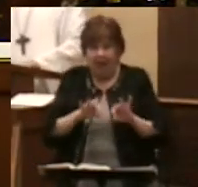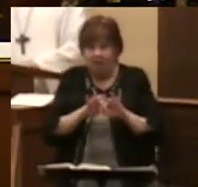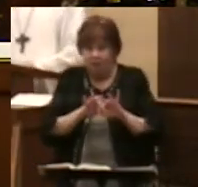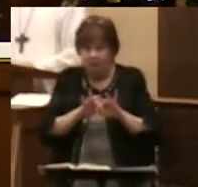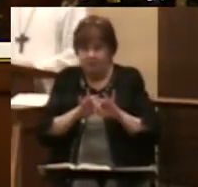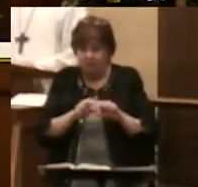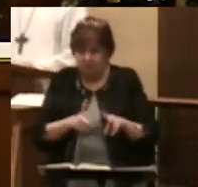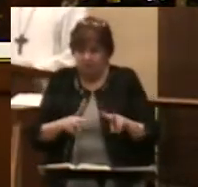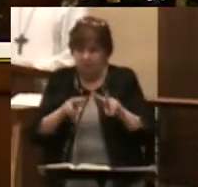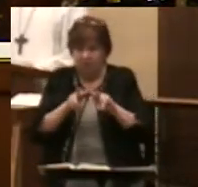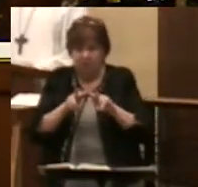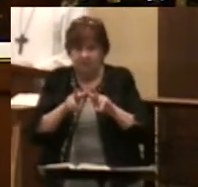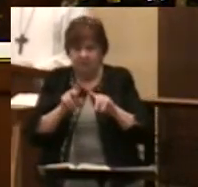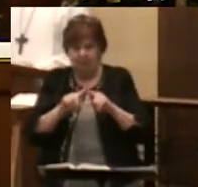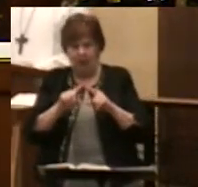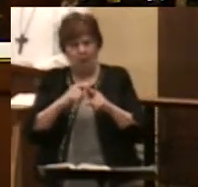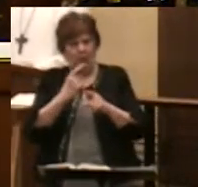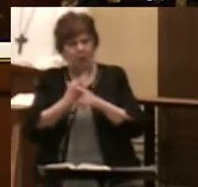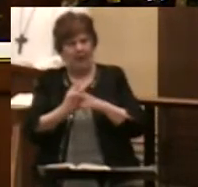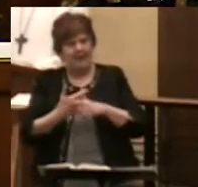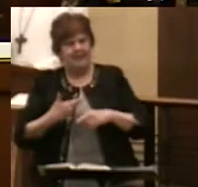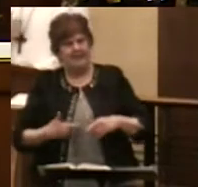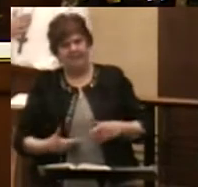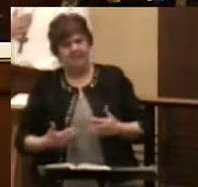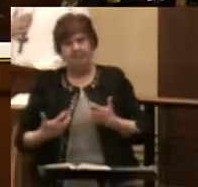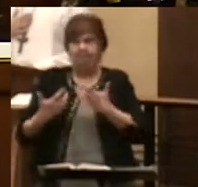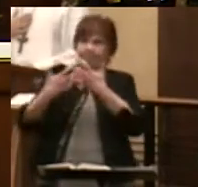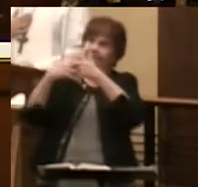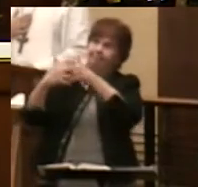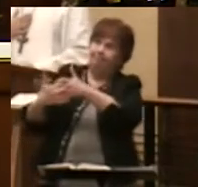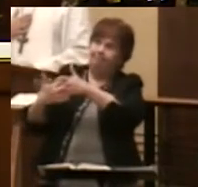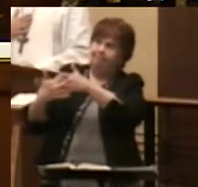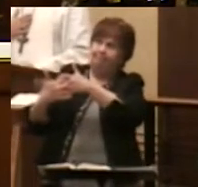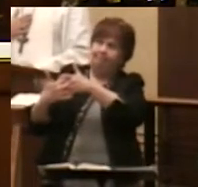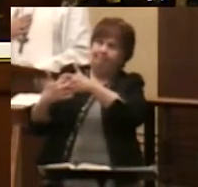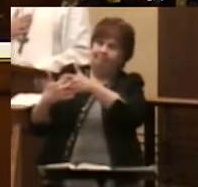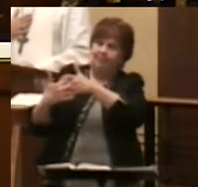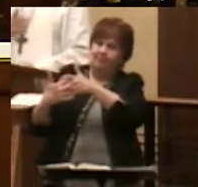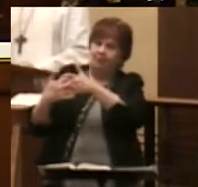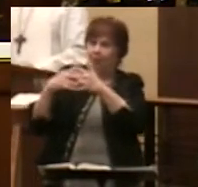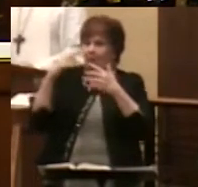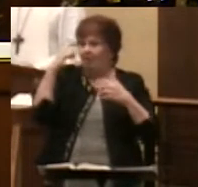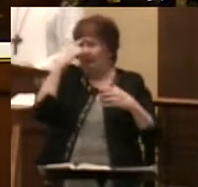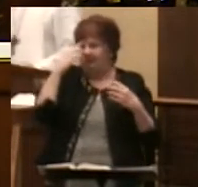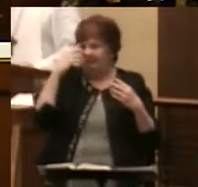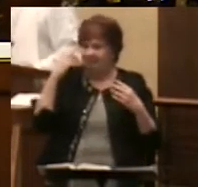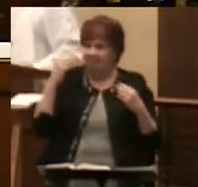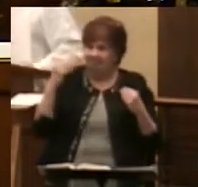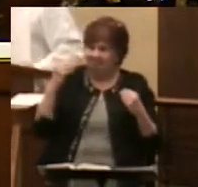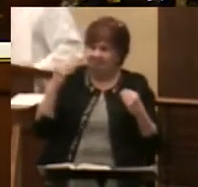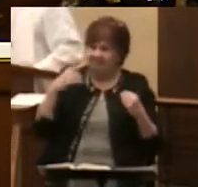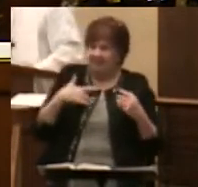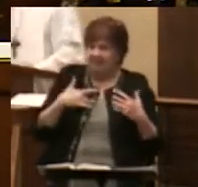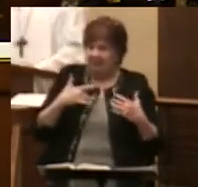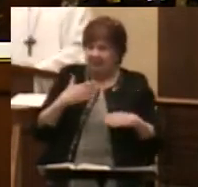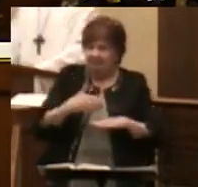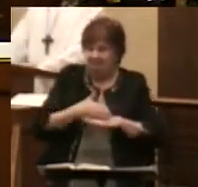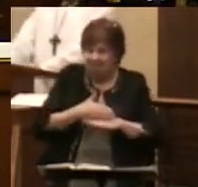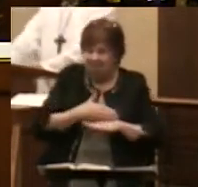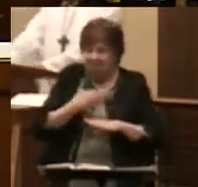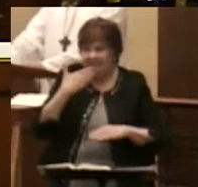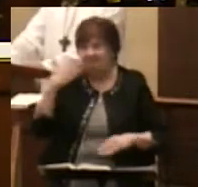to make one right, or even to ease the conscience. John knew this, however. However,